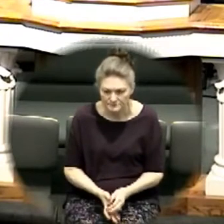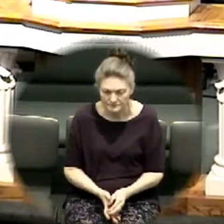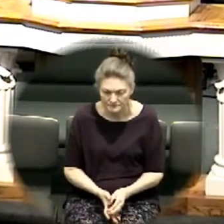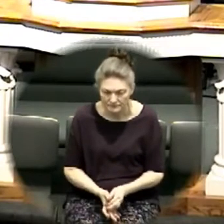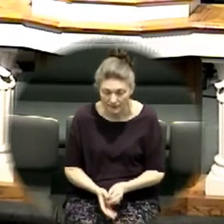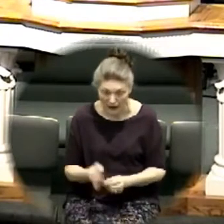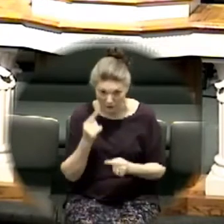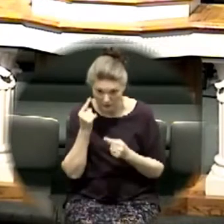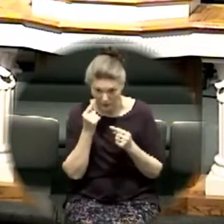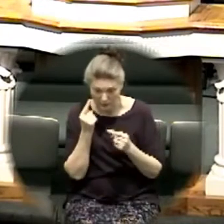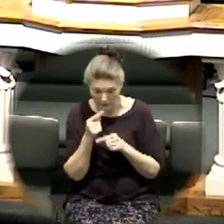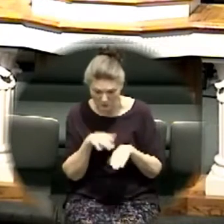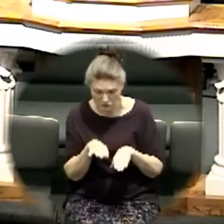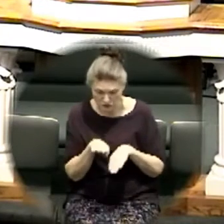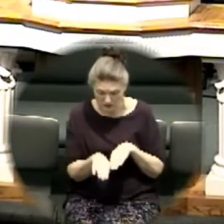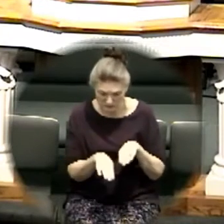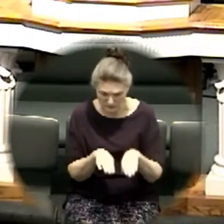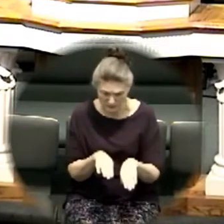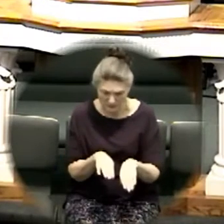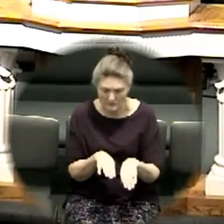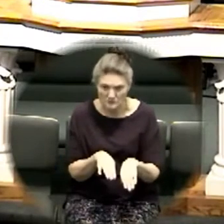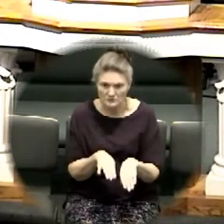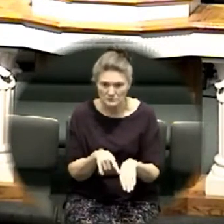are you thinking about taking a step this morning